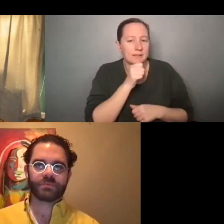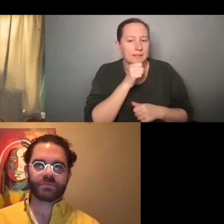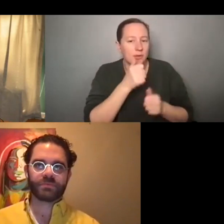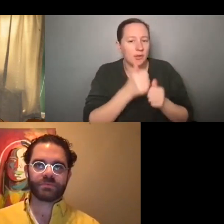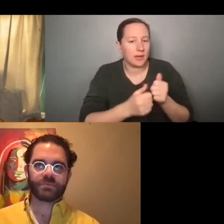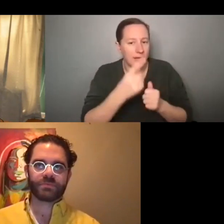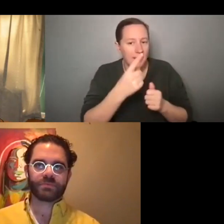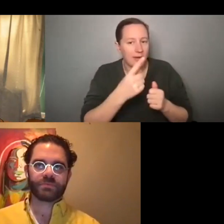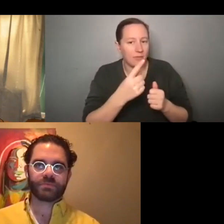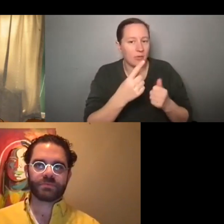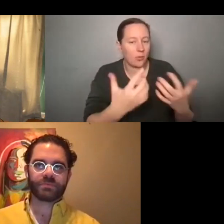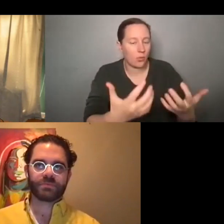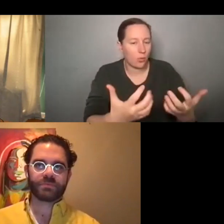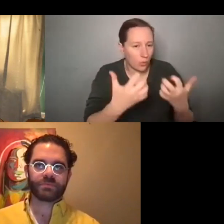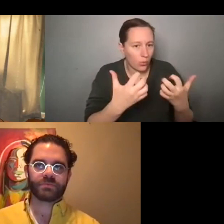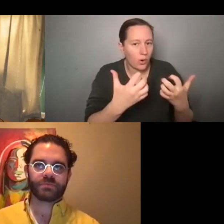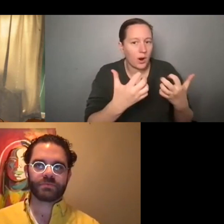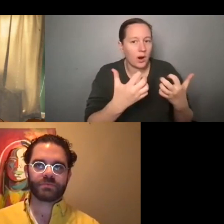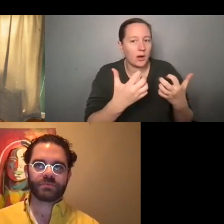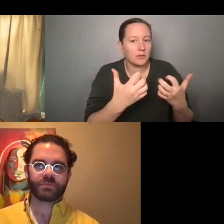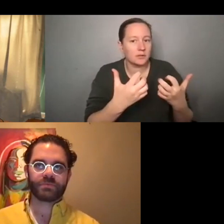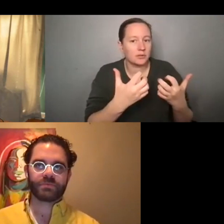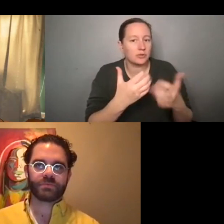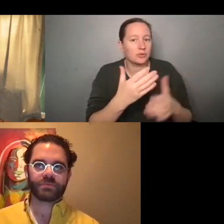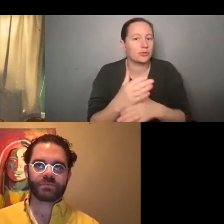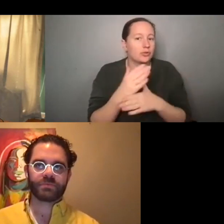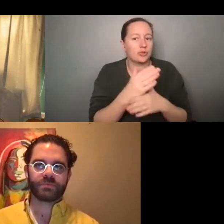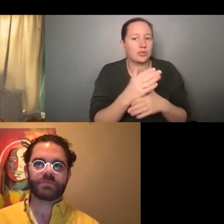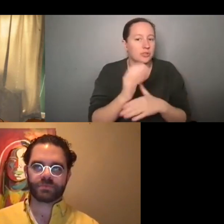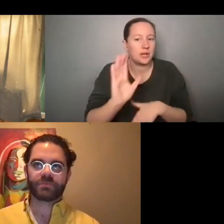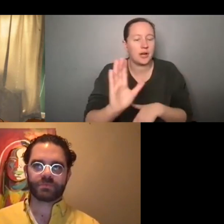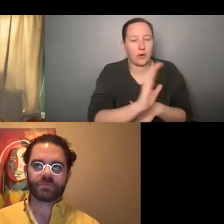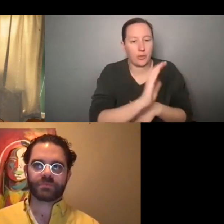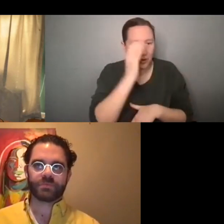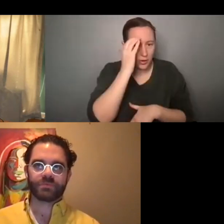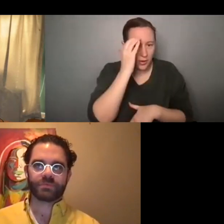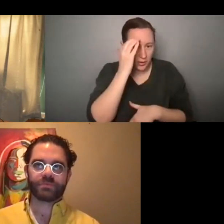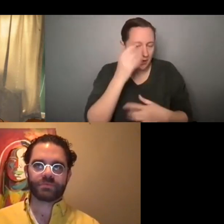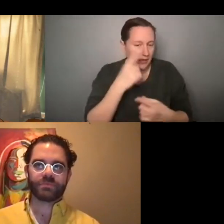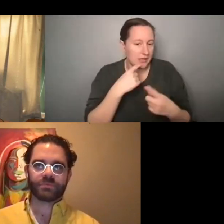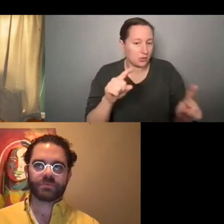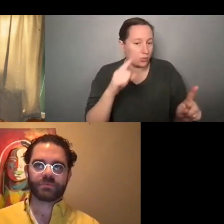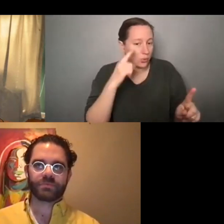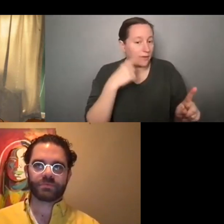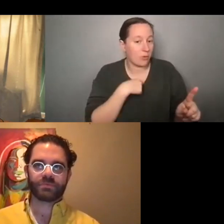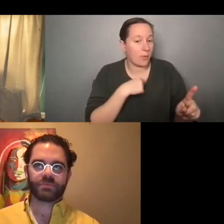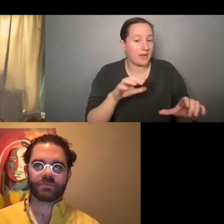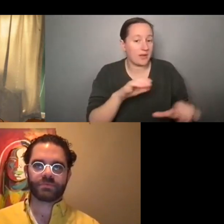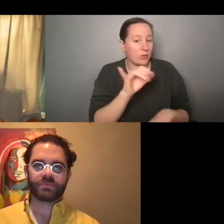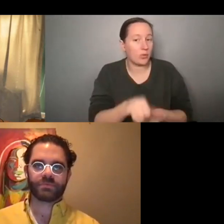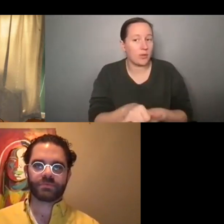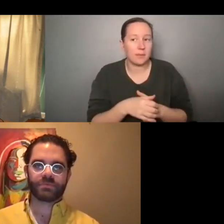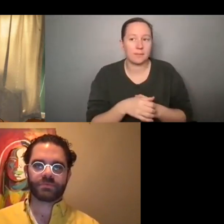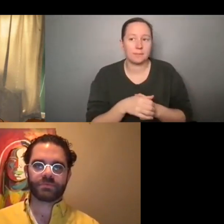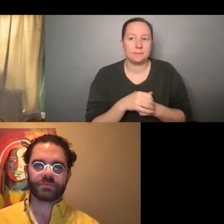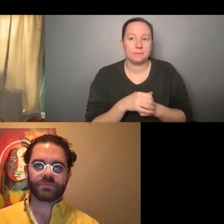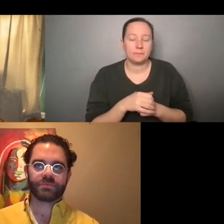wants to pass on knowledge and it's worked for me to do that. And I know, um,